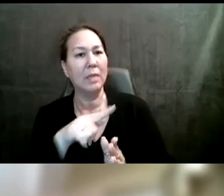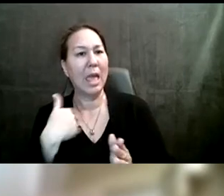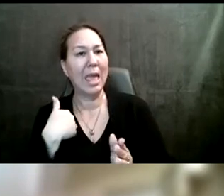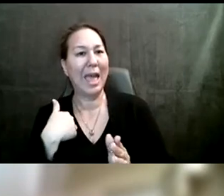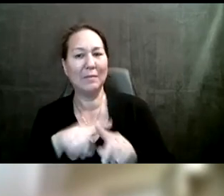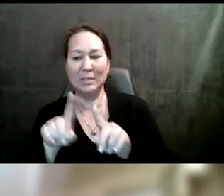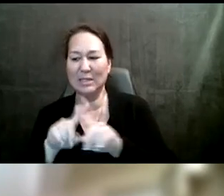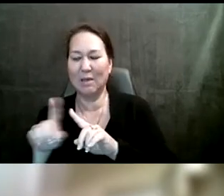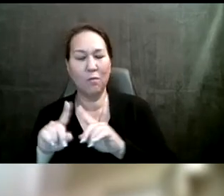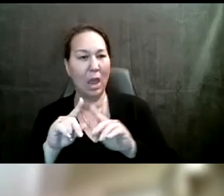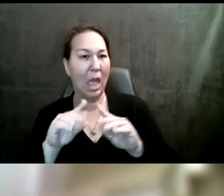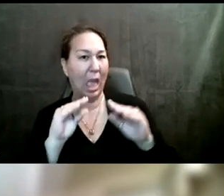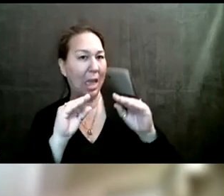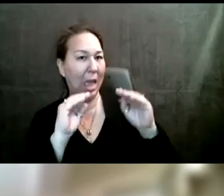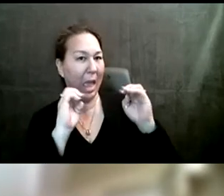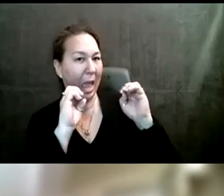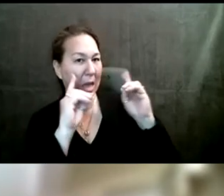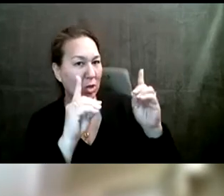will affect the educators?